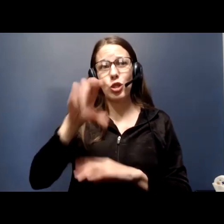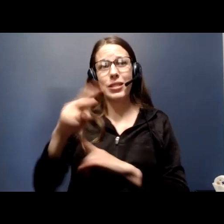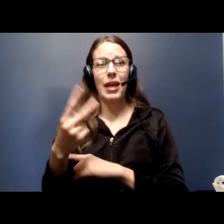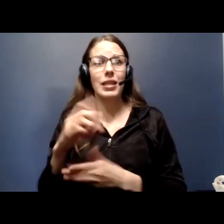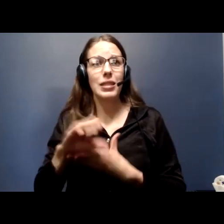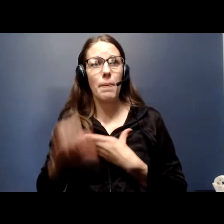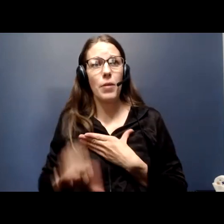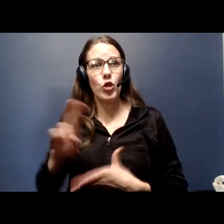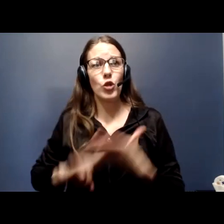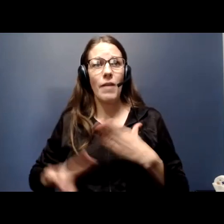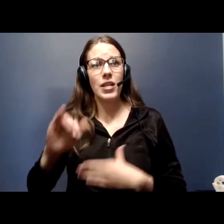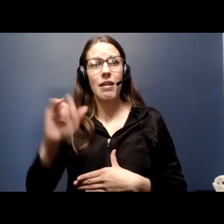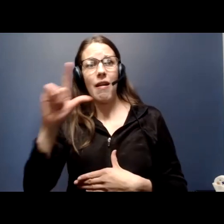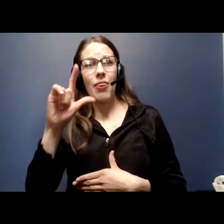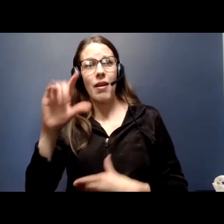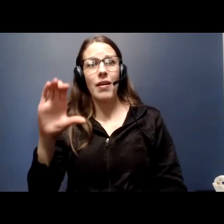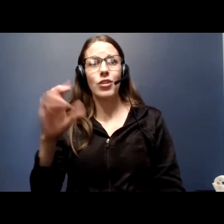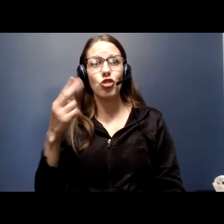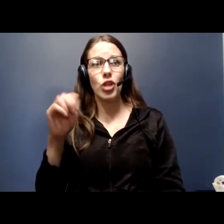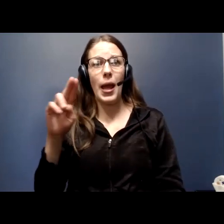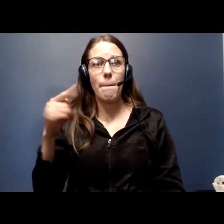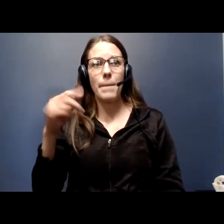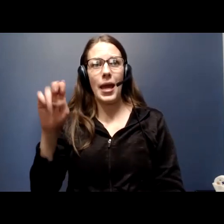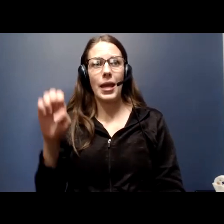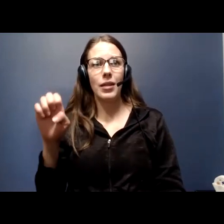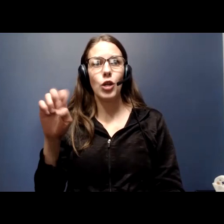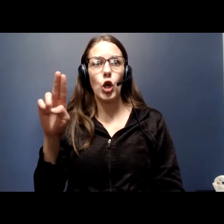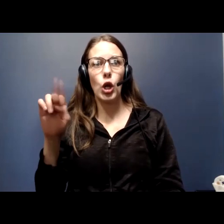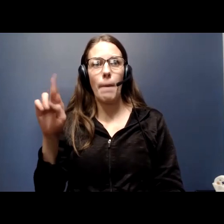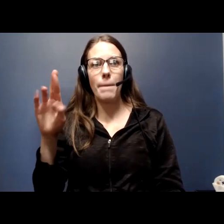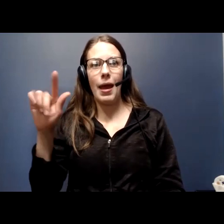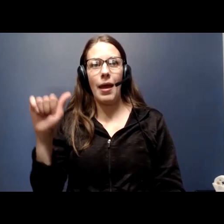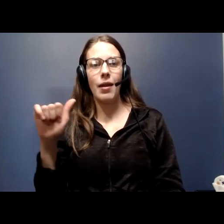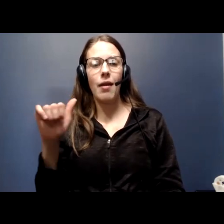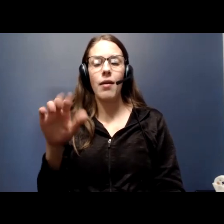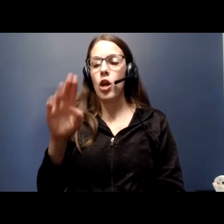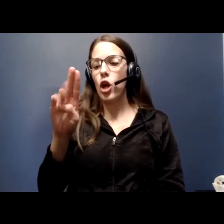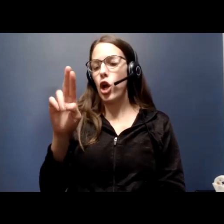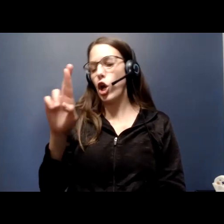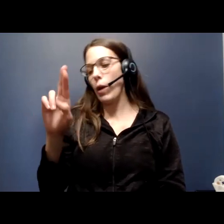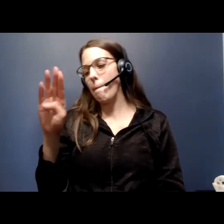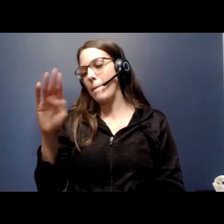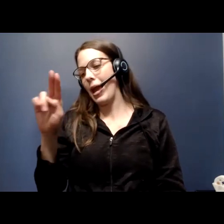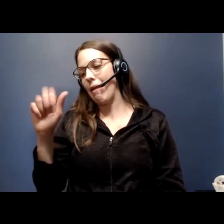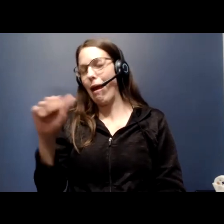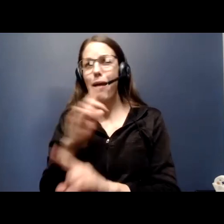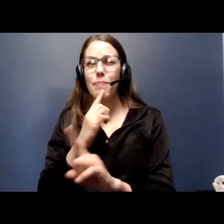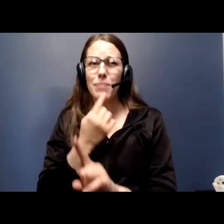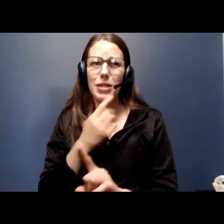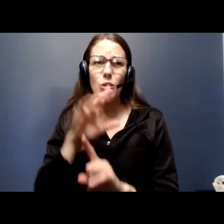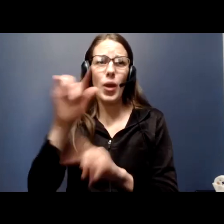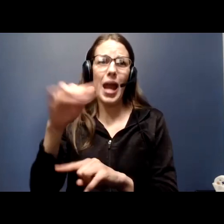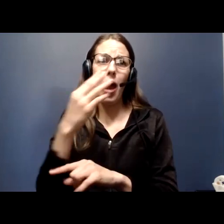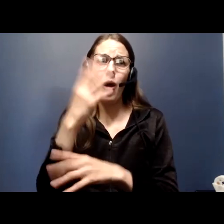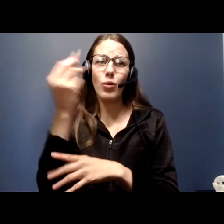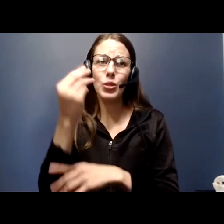University of Illinois in Champaign-Urbana. I miss going out to eat. I'm tired of cooking. Frankly, I'm tired, and I know you